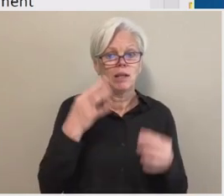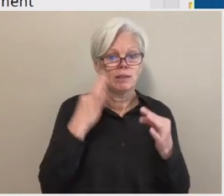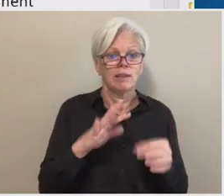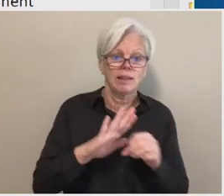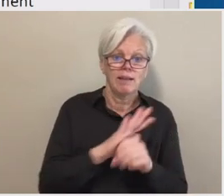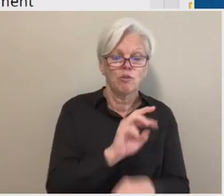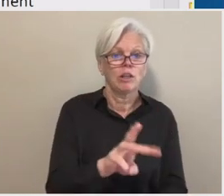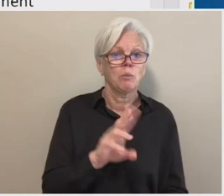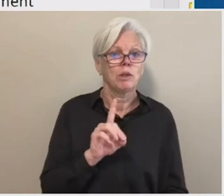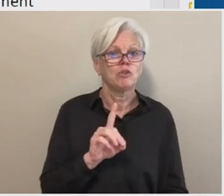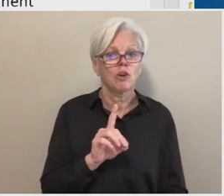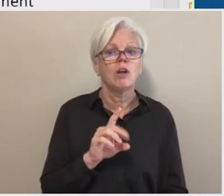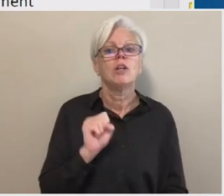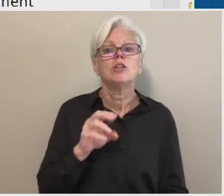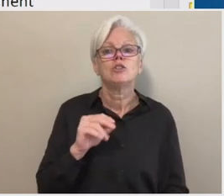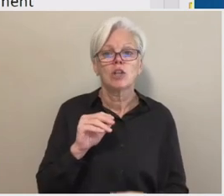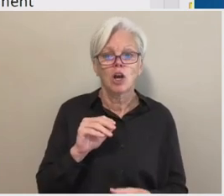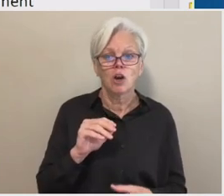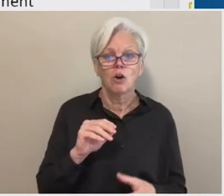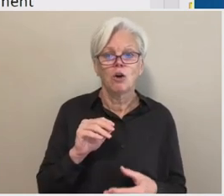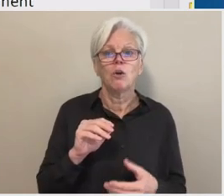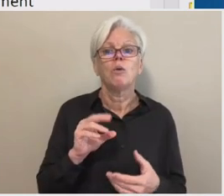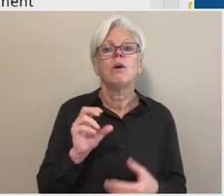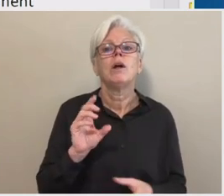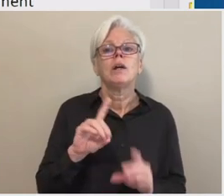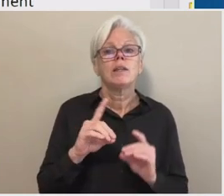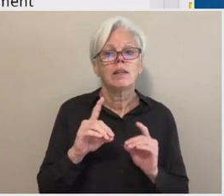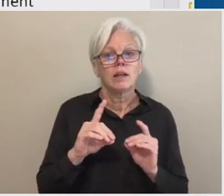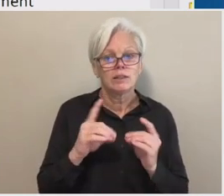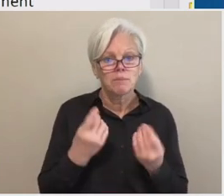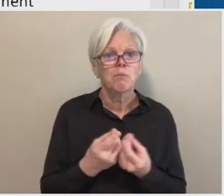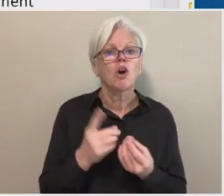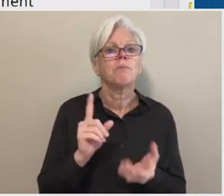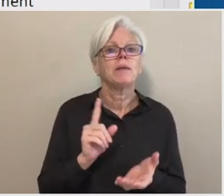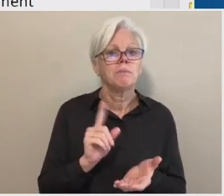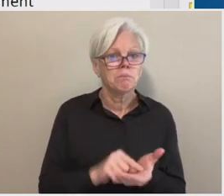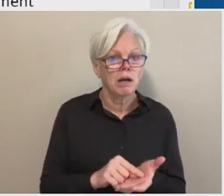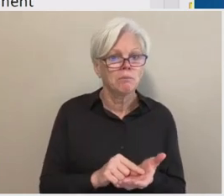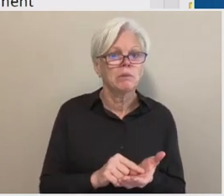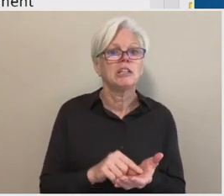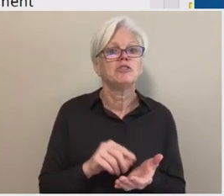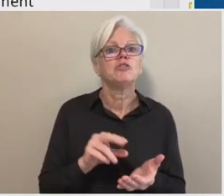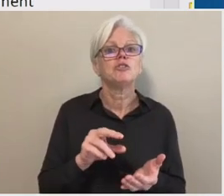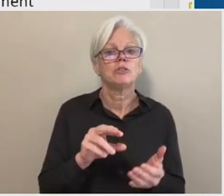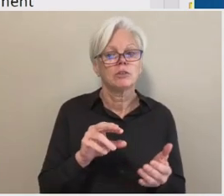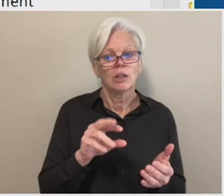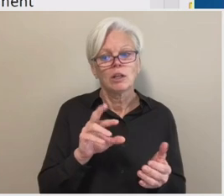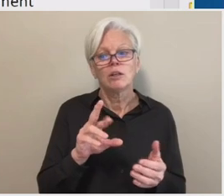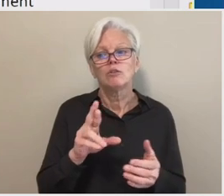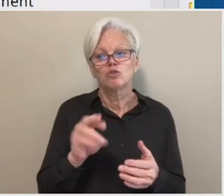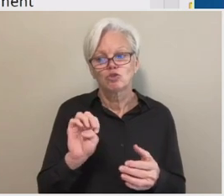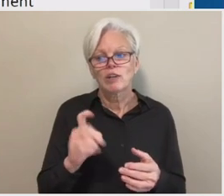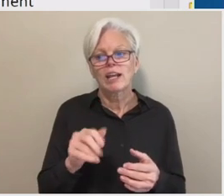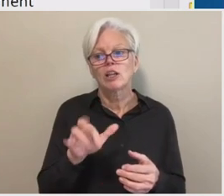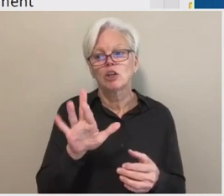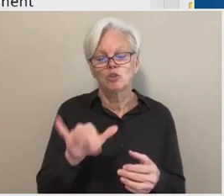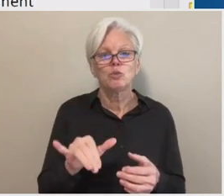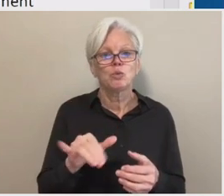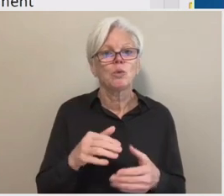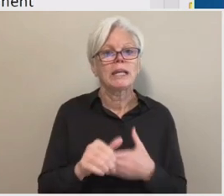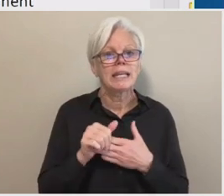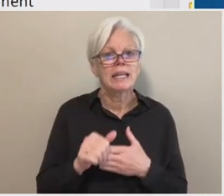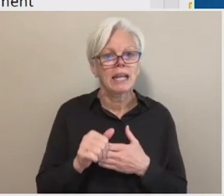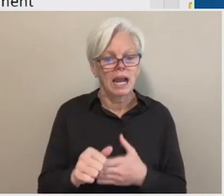Uh, so the department published sub-regulatory guidance many years ago, uh, requiring schools to, um, to make that determination